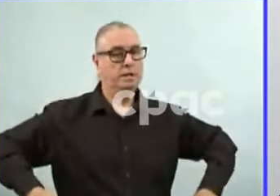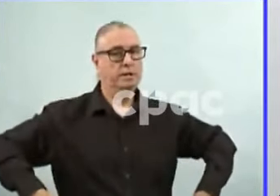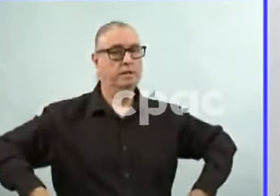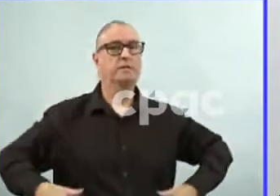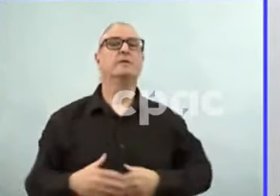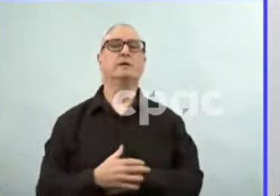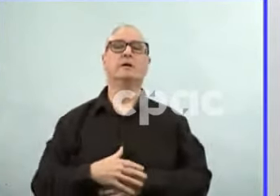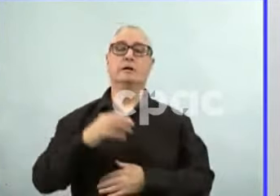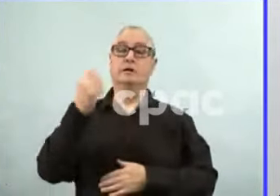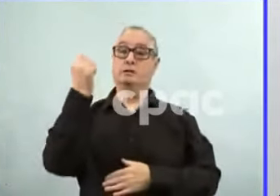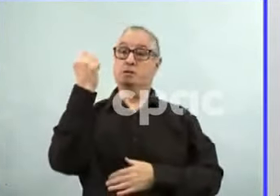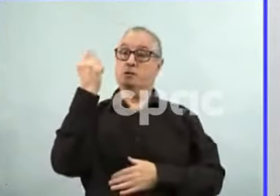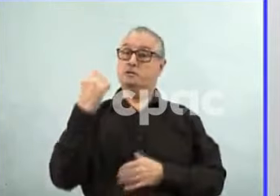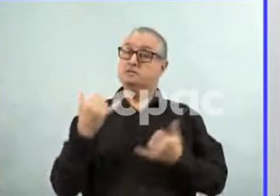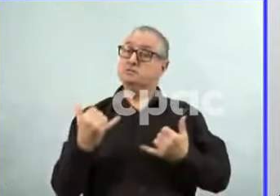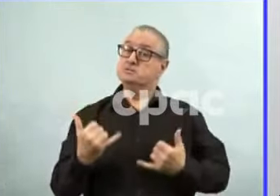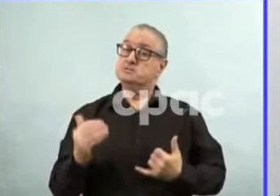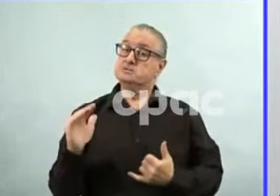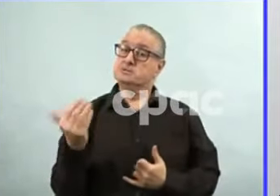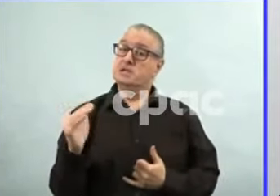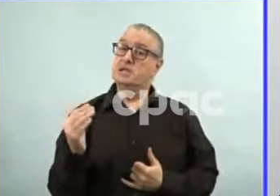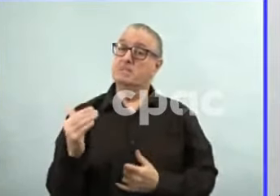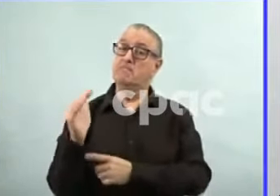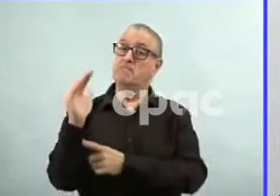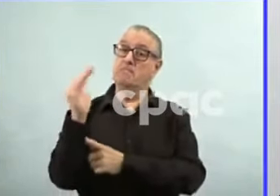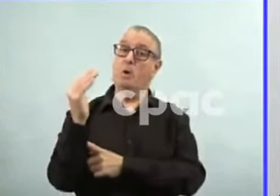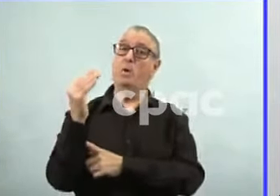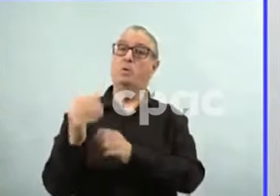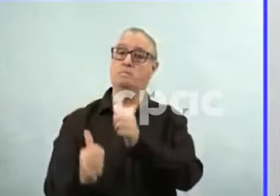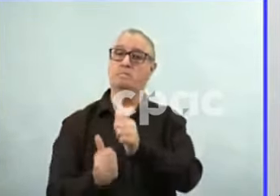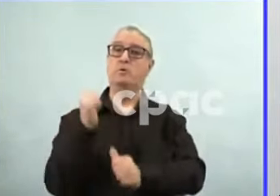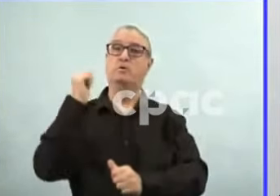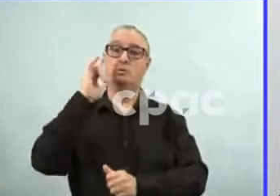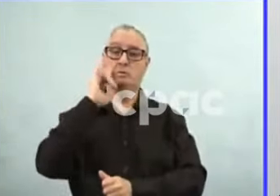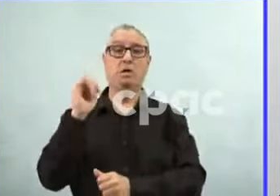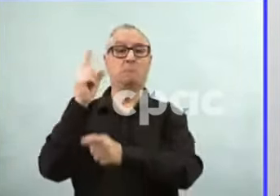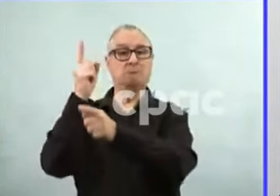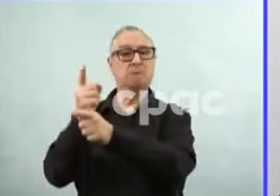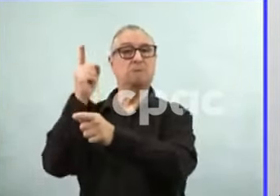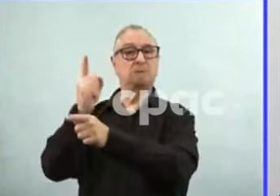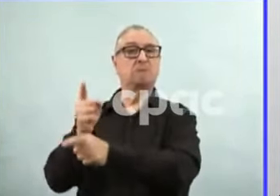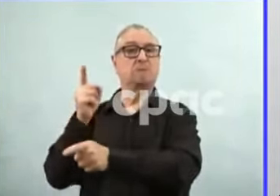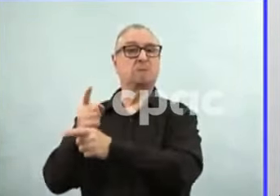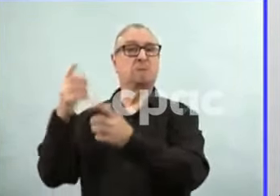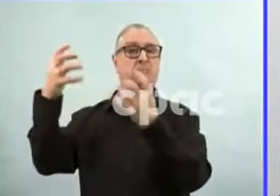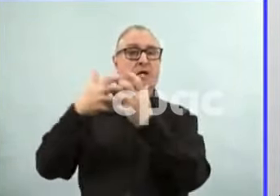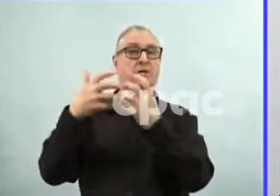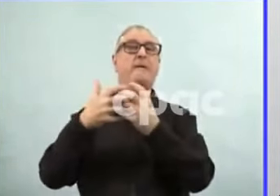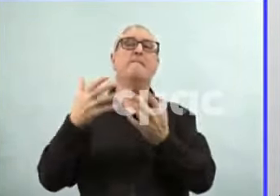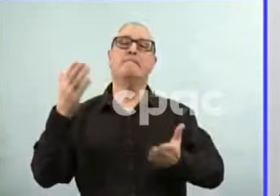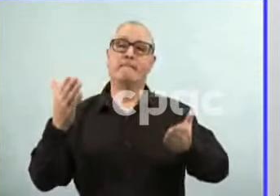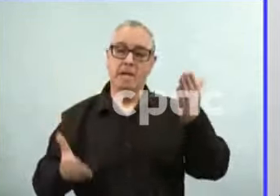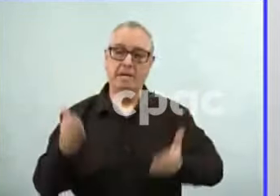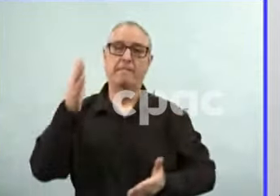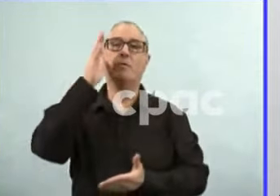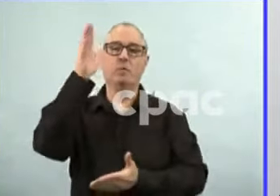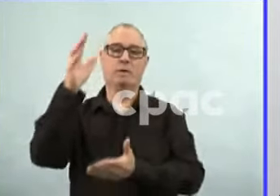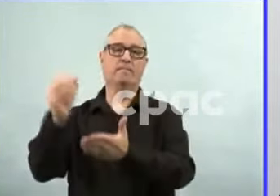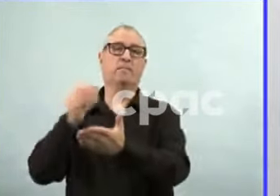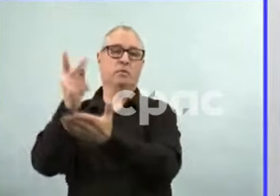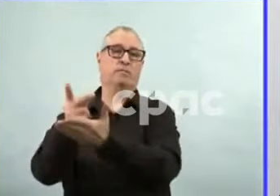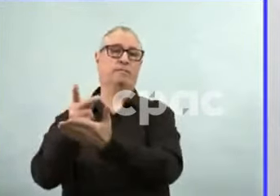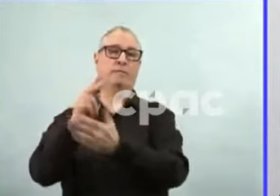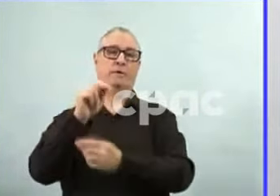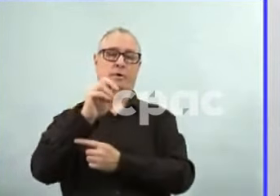supporting the vaccine are in place. But if it is approved, one of the things that may help some people who have